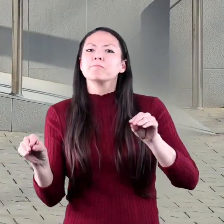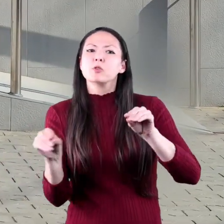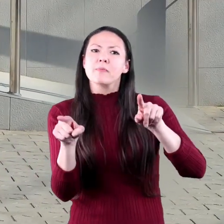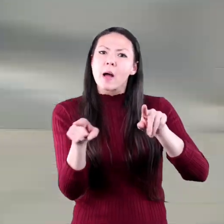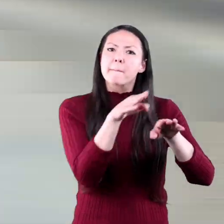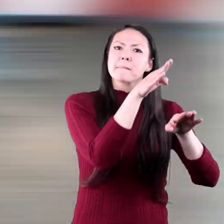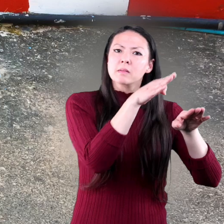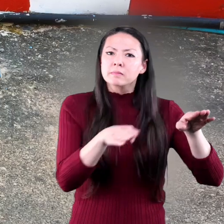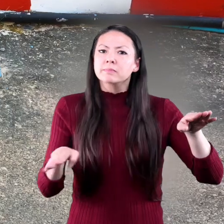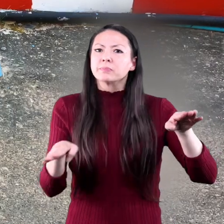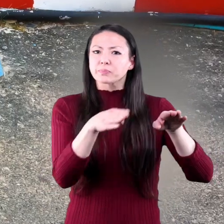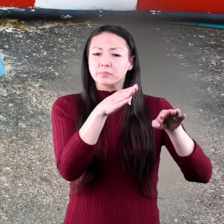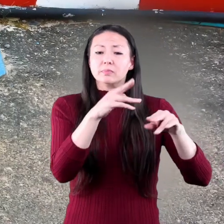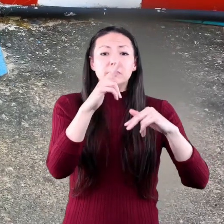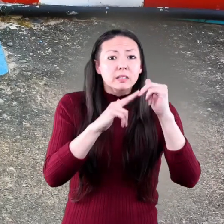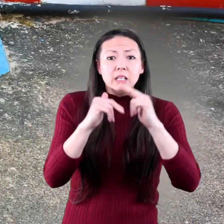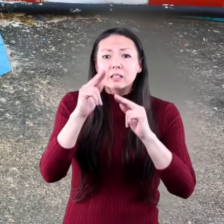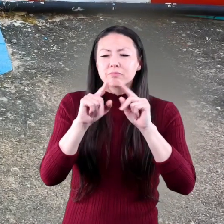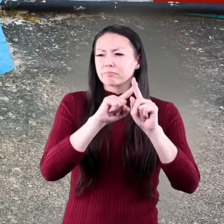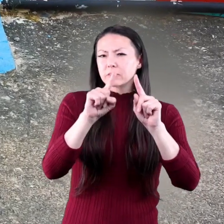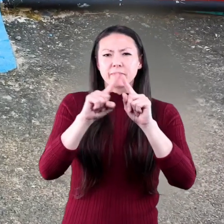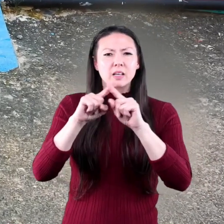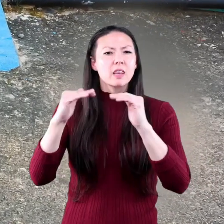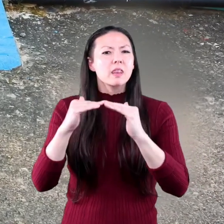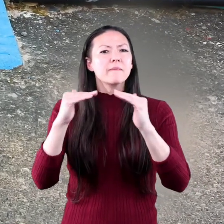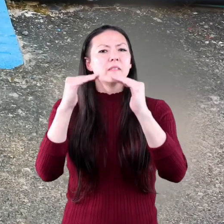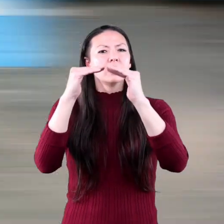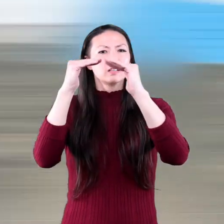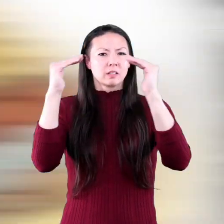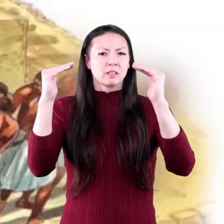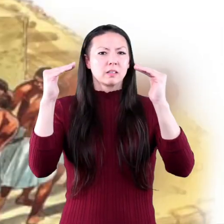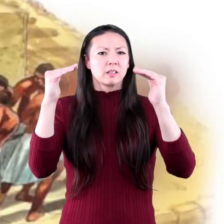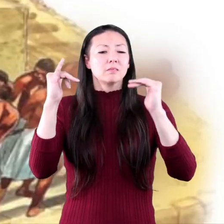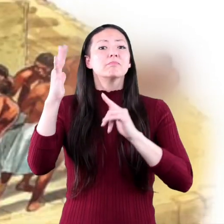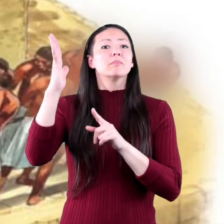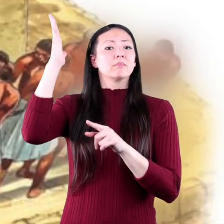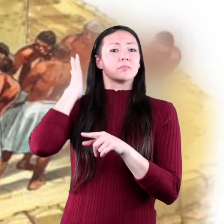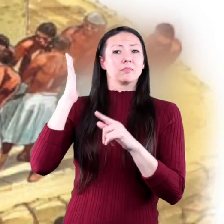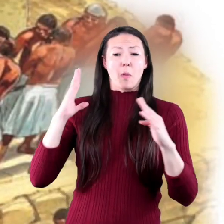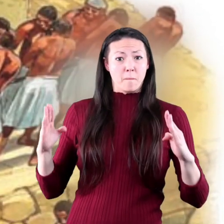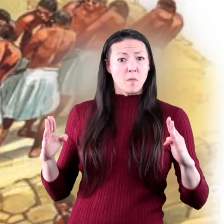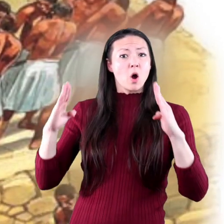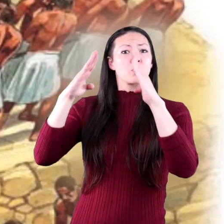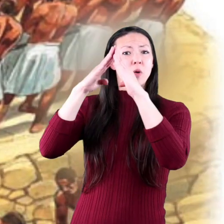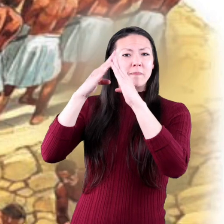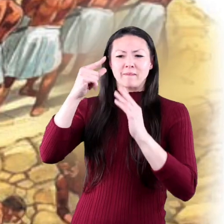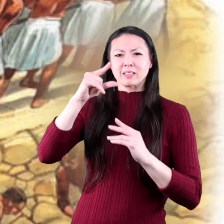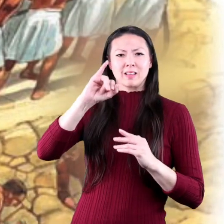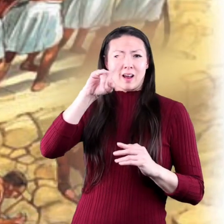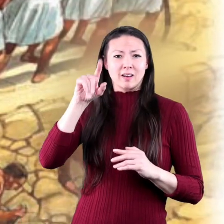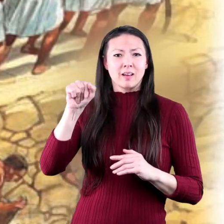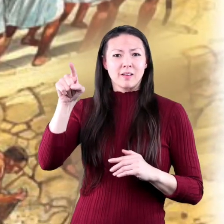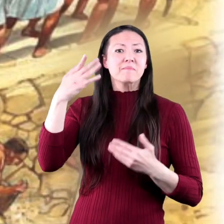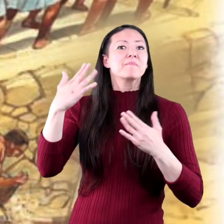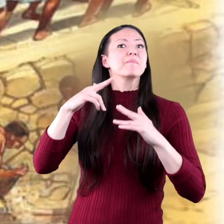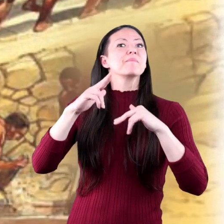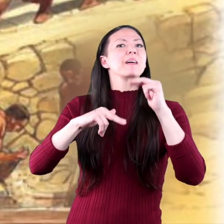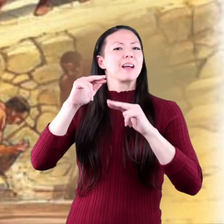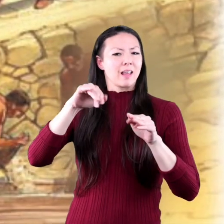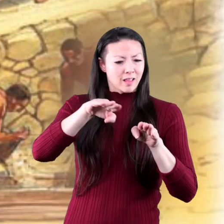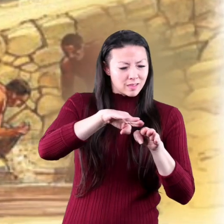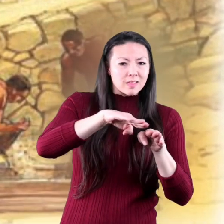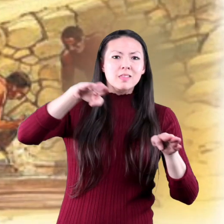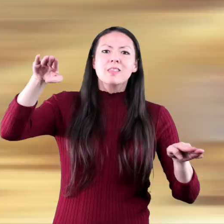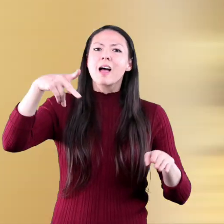a curb or into many buildings with multi-levels. Maybe the ancient pyramids of Giza were built using the